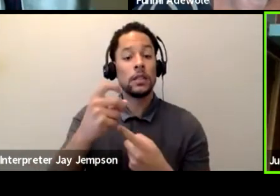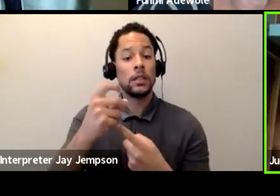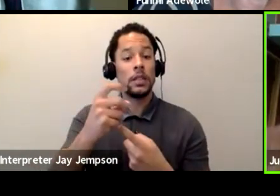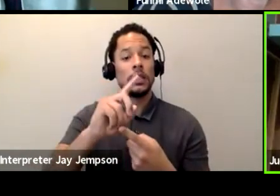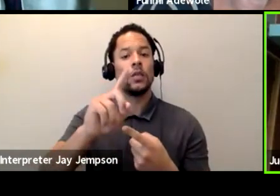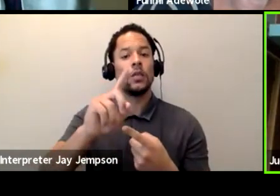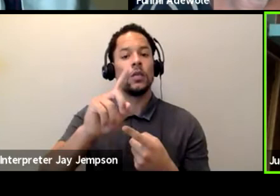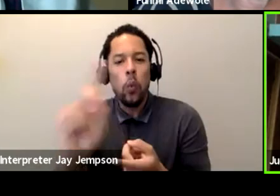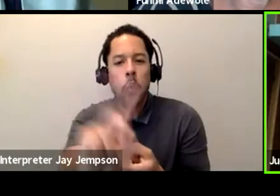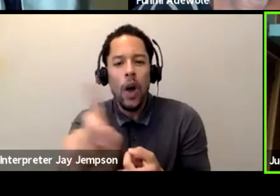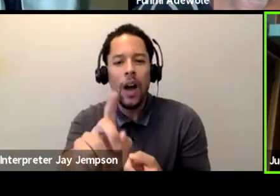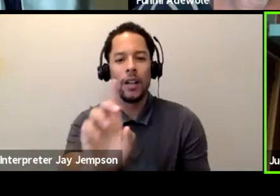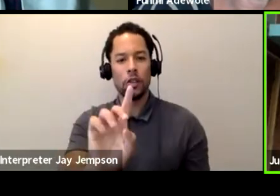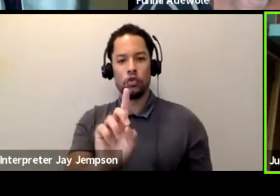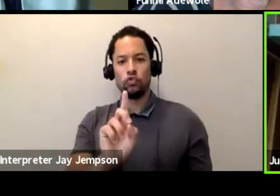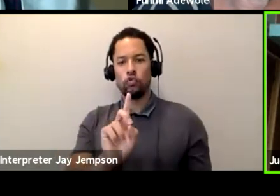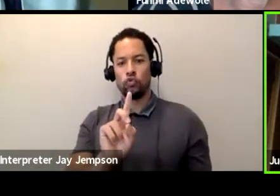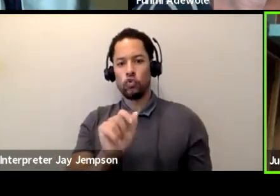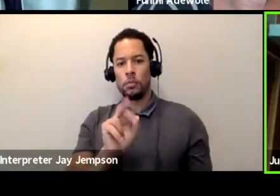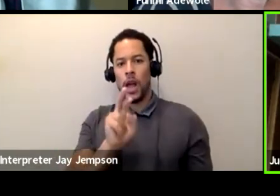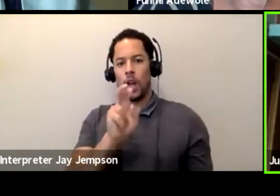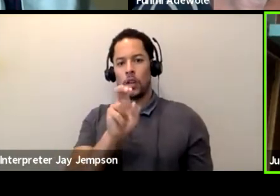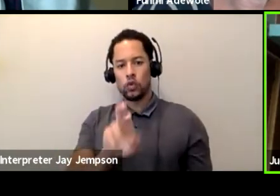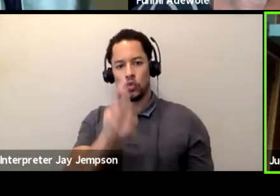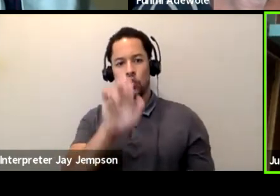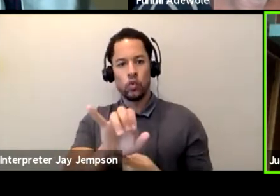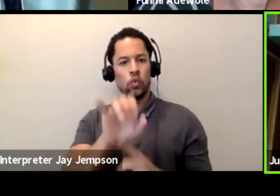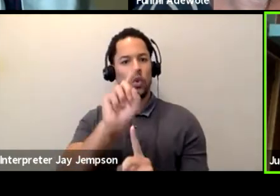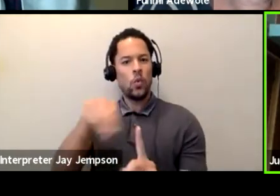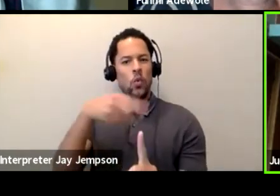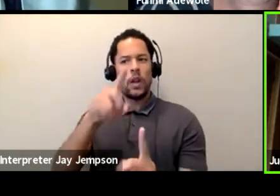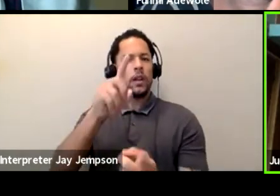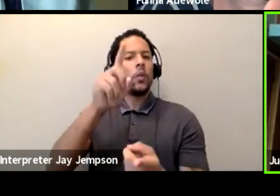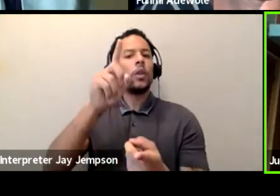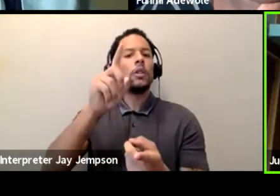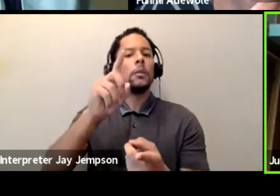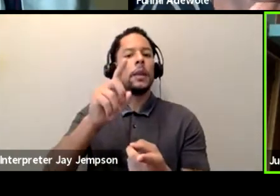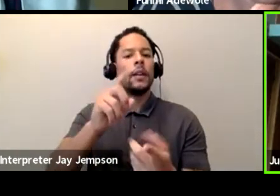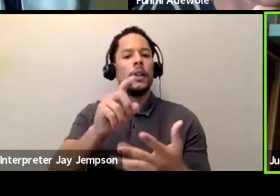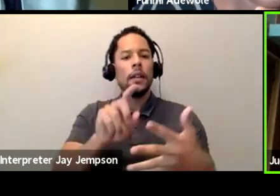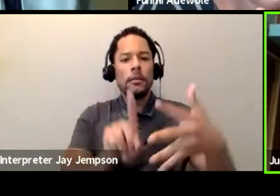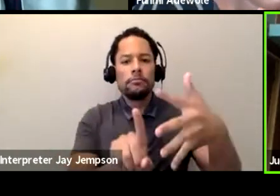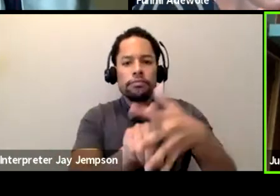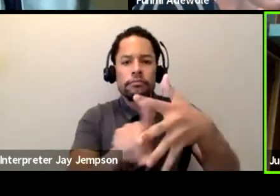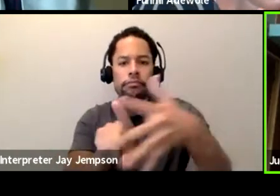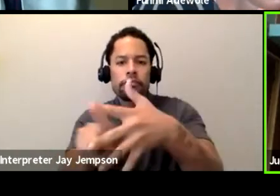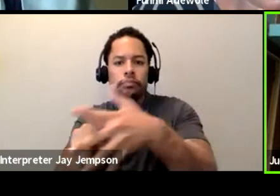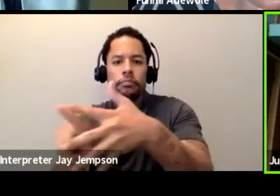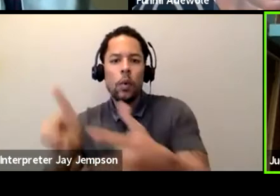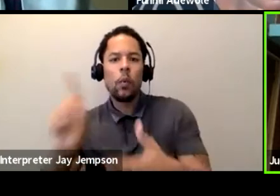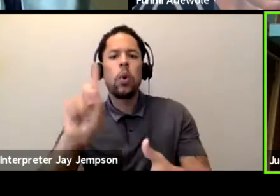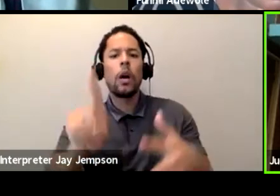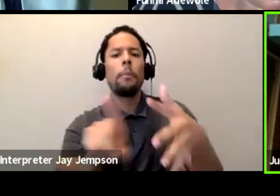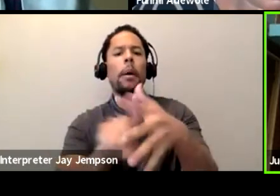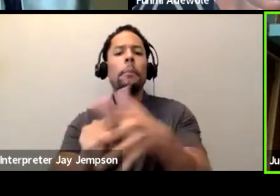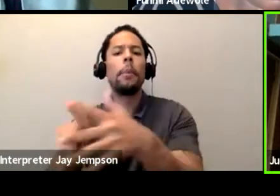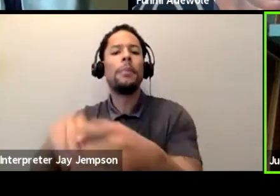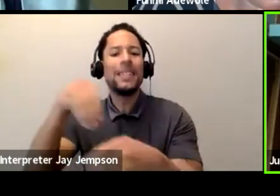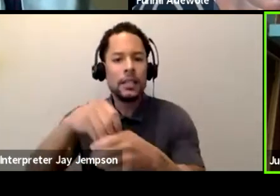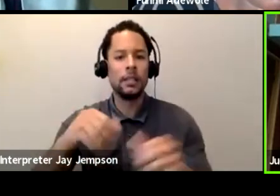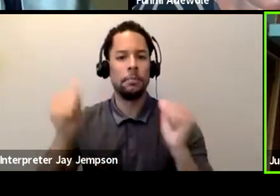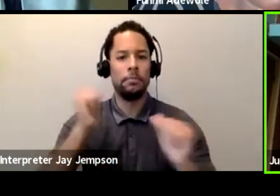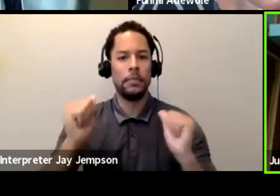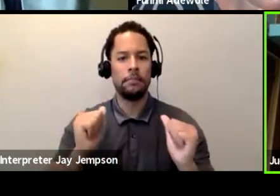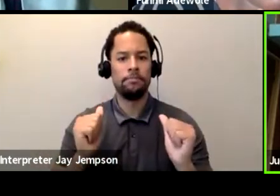question, central dramatic question or the central thematic concern of the play. It has a direct relation to the